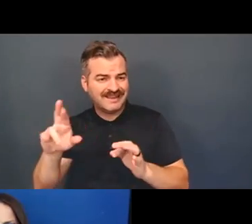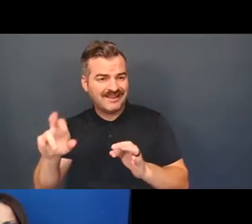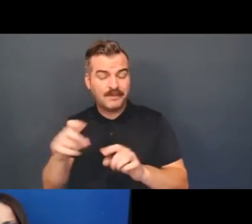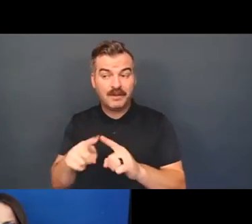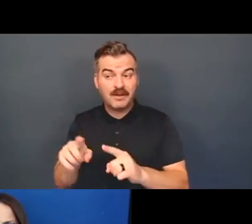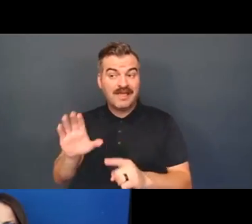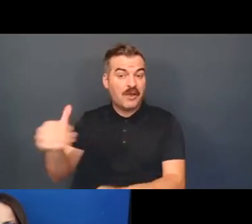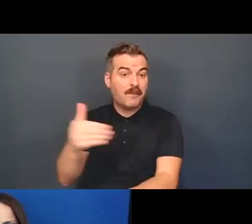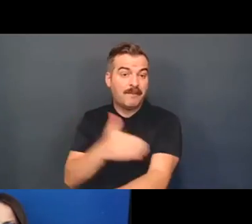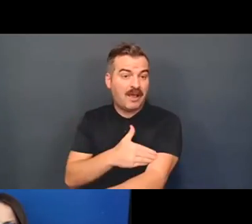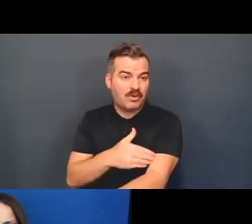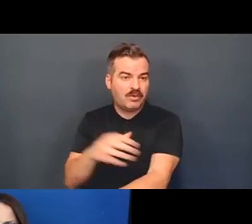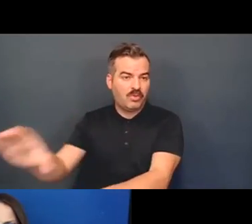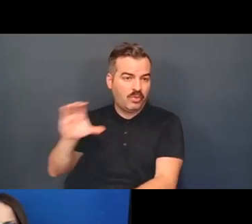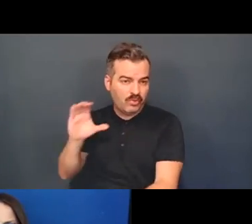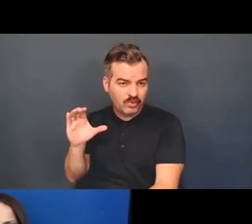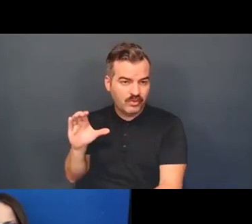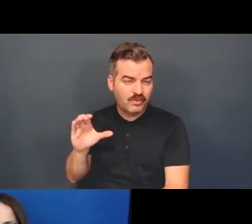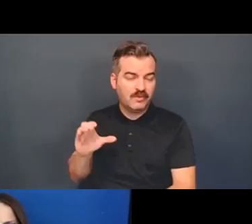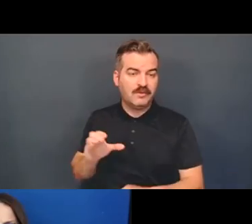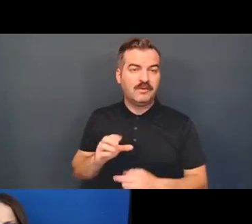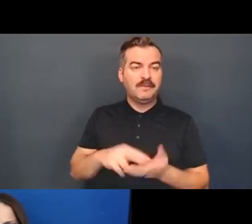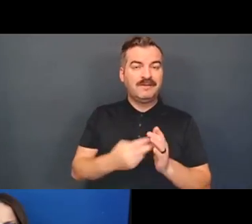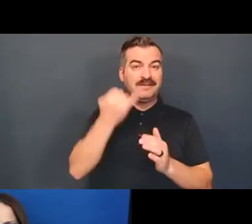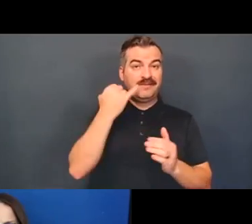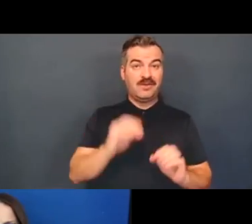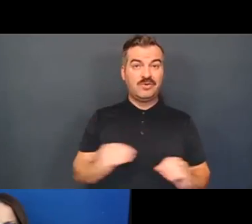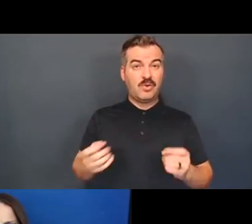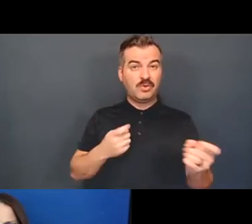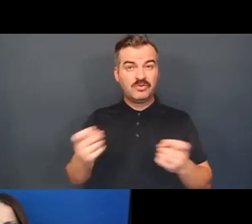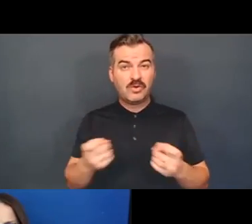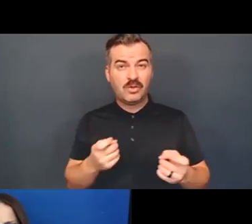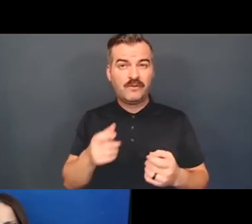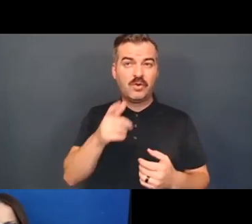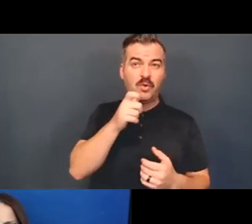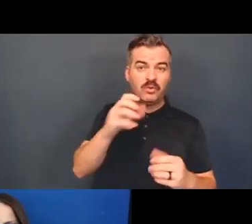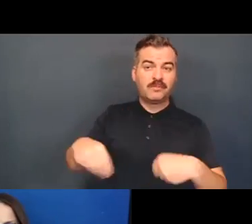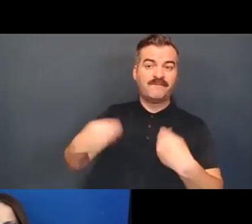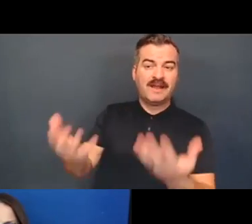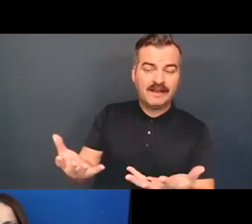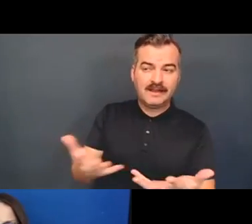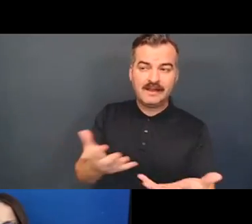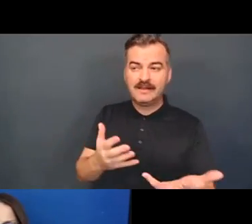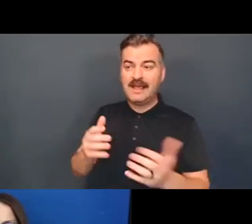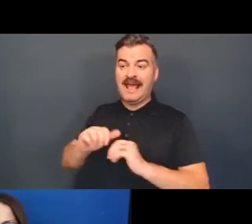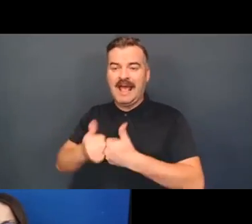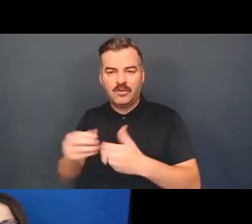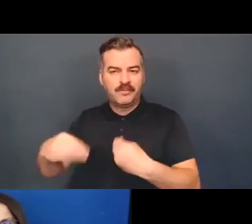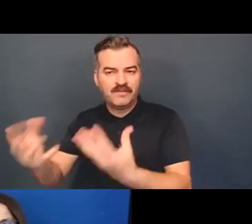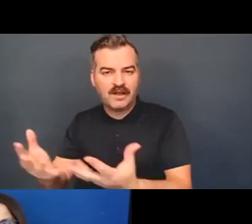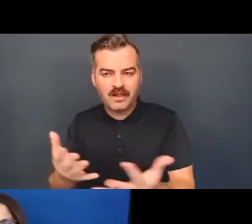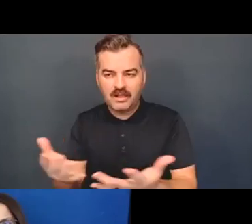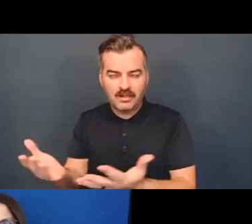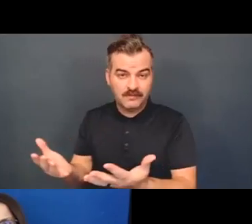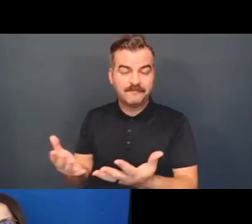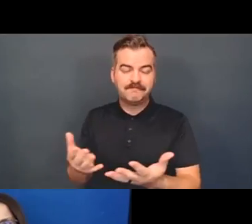exists, right? And so if you don't have control over who is providing that care, how it's being provided and so on and